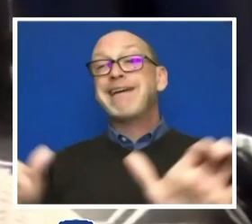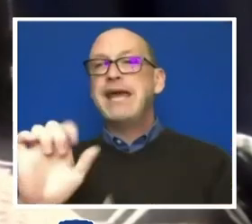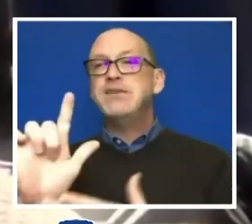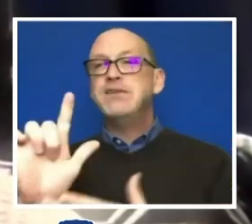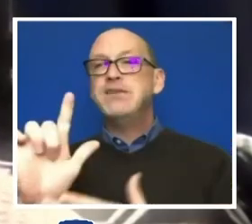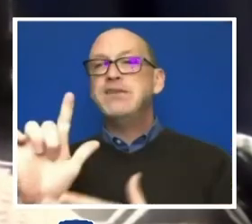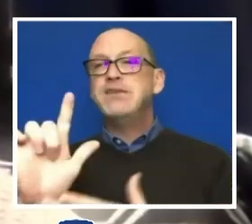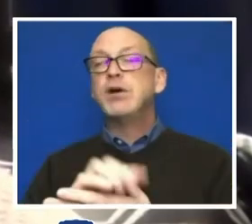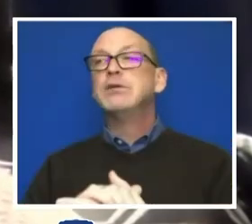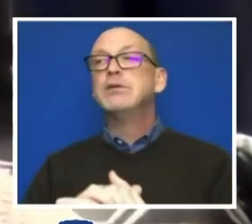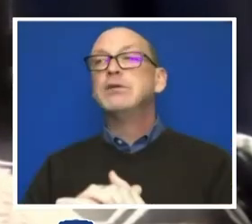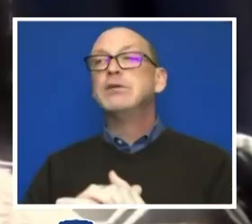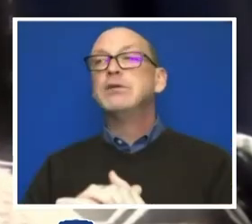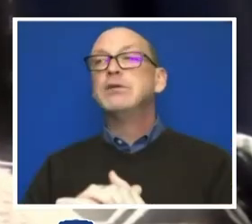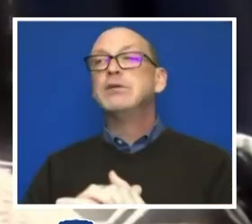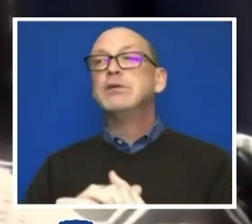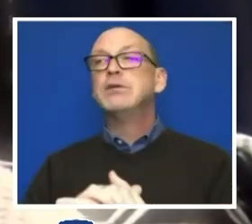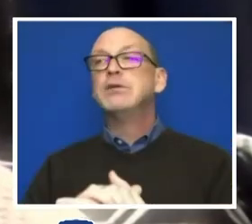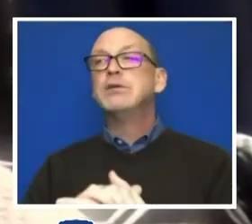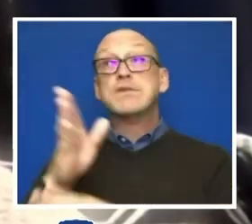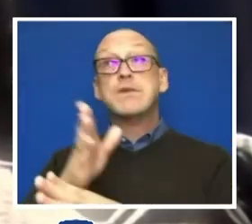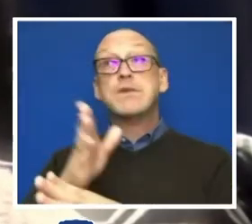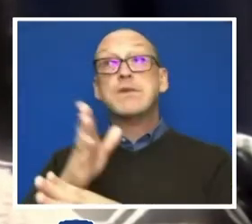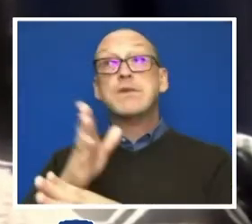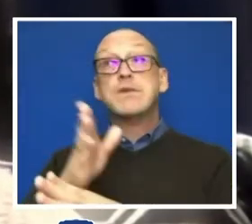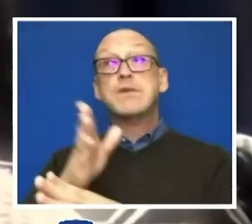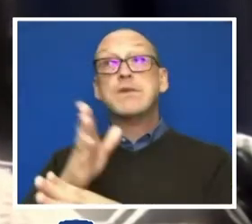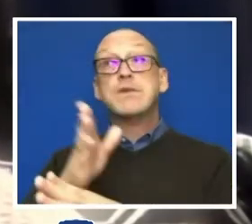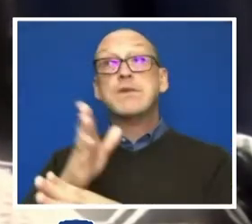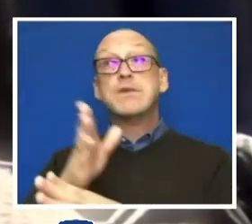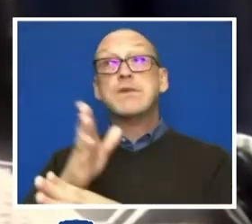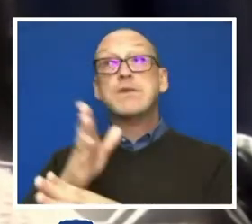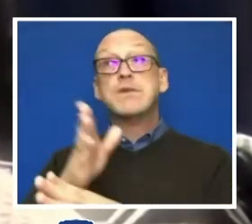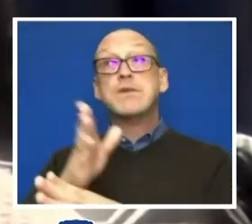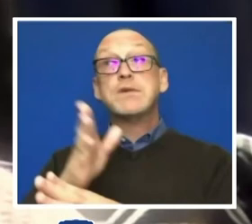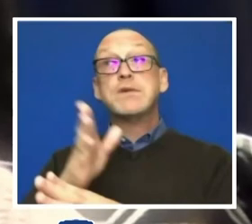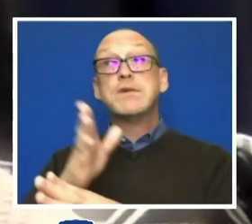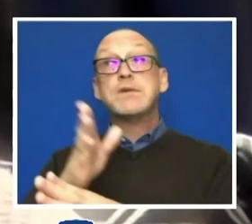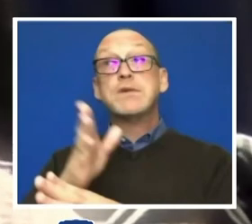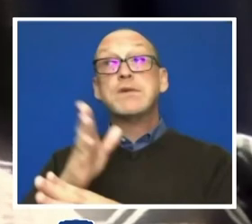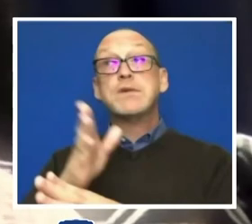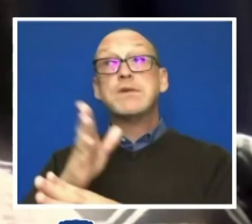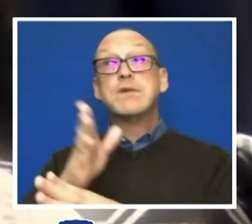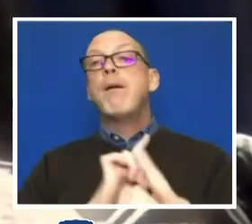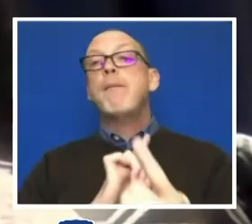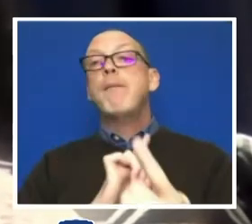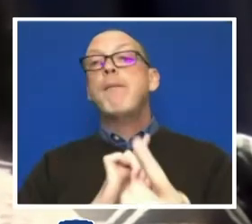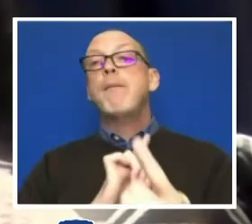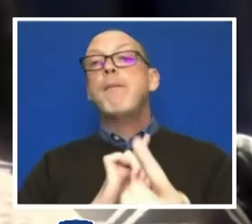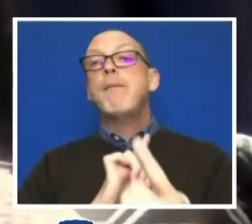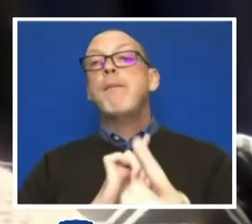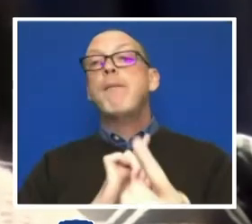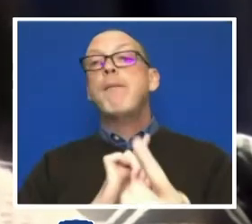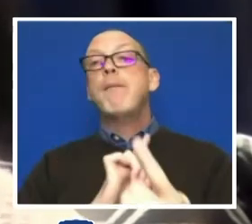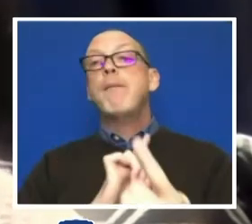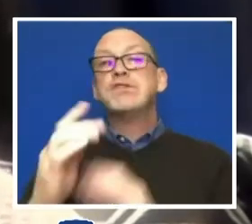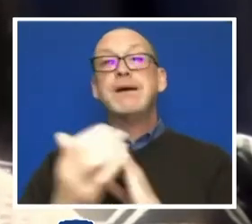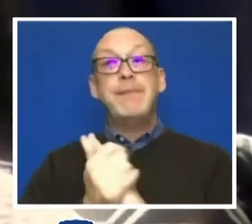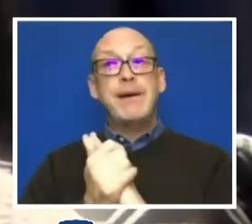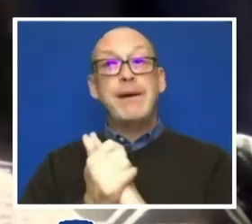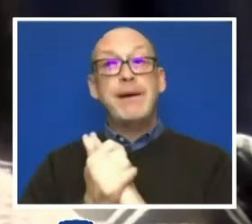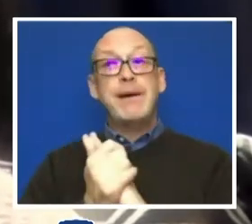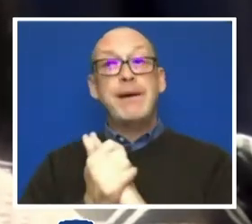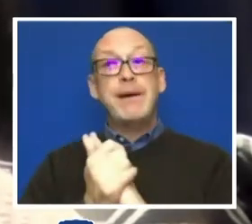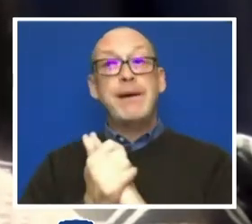other institutions, public institutions, as well as private ones. We met with experts on the First Amendment and on restorative and